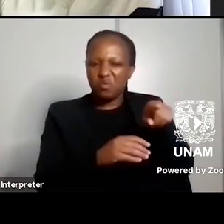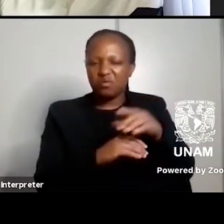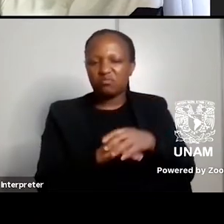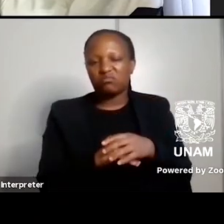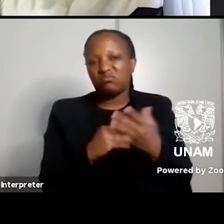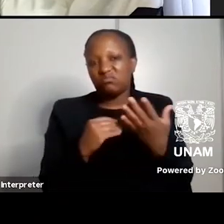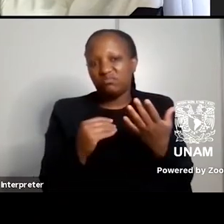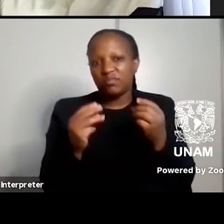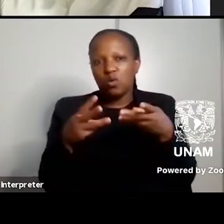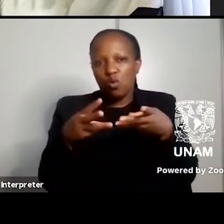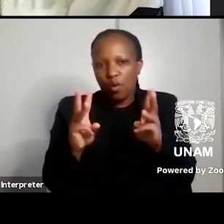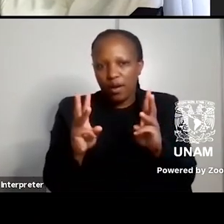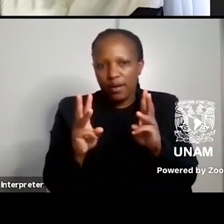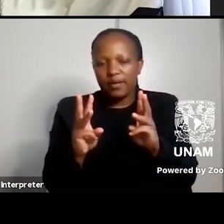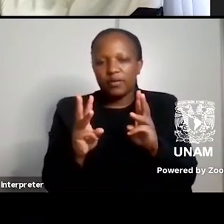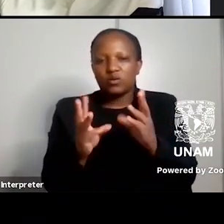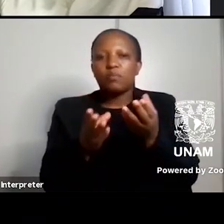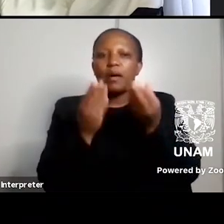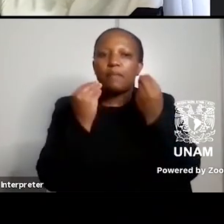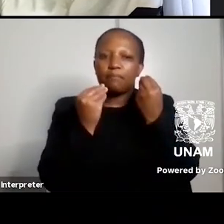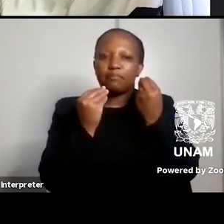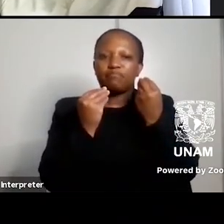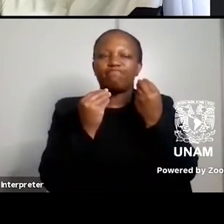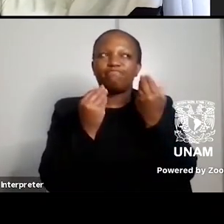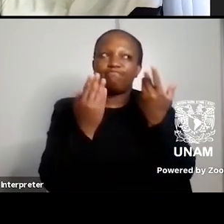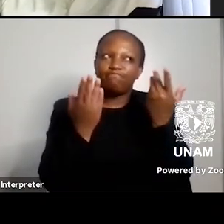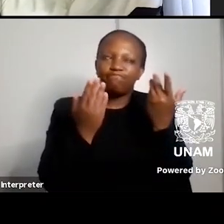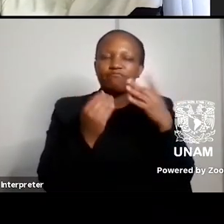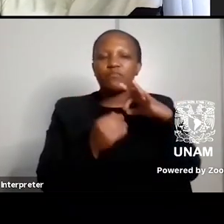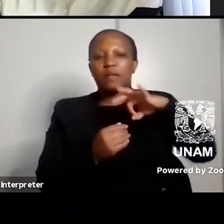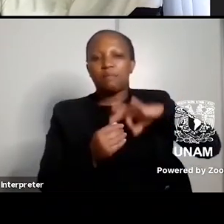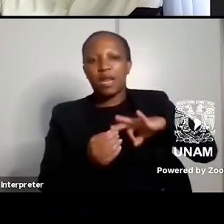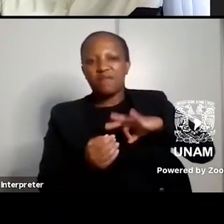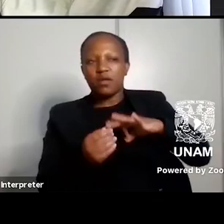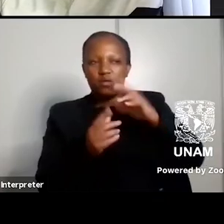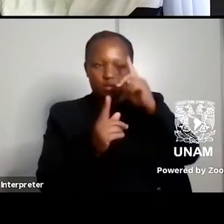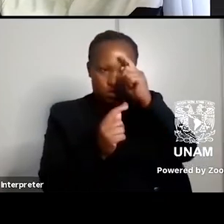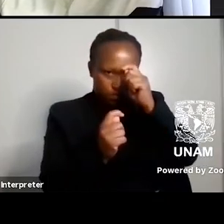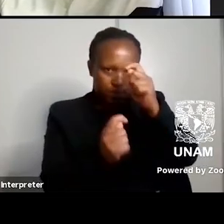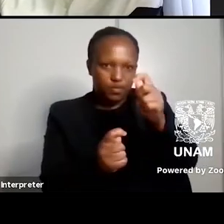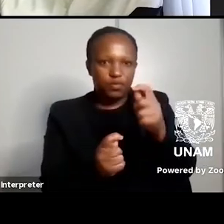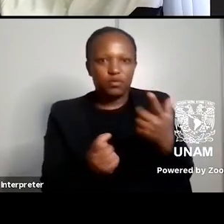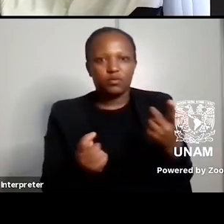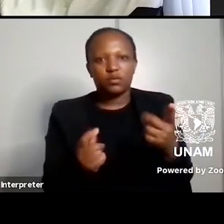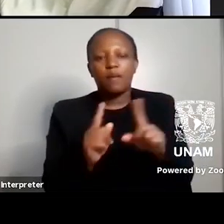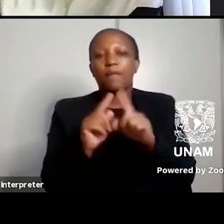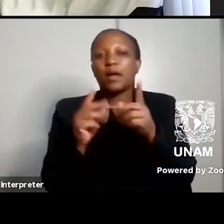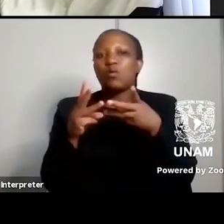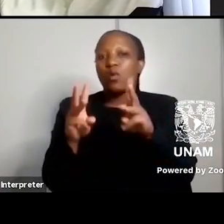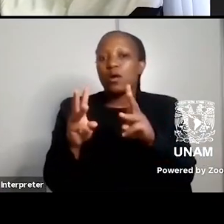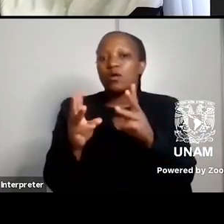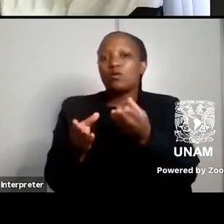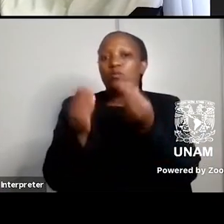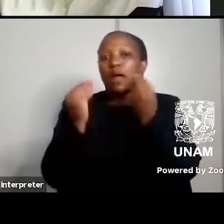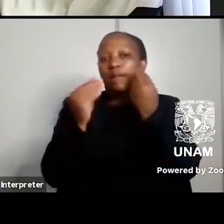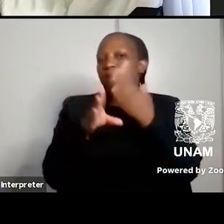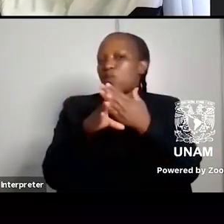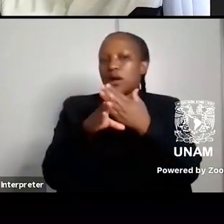to get prestige but it's not a way to get a job for example